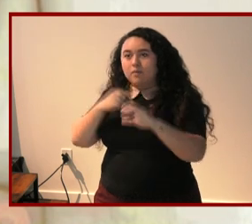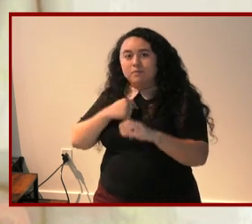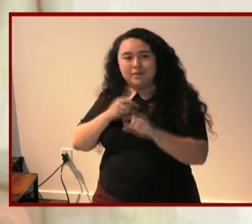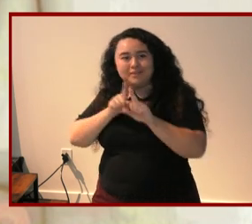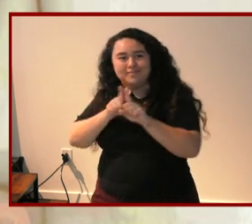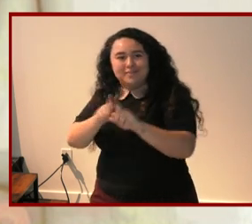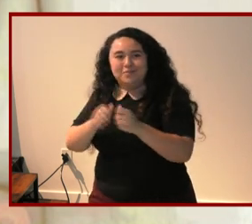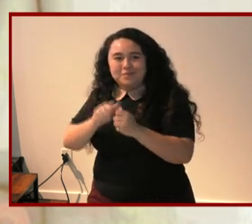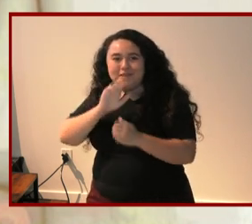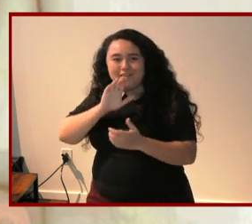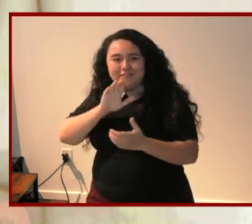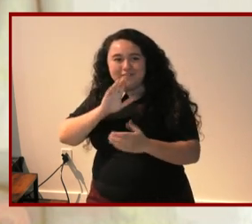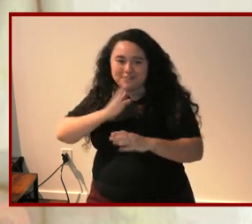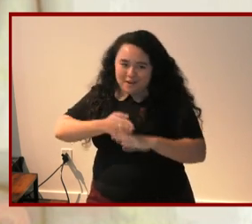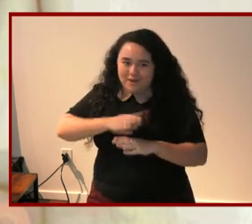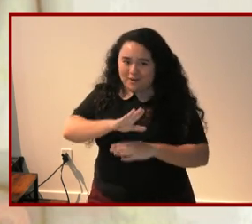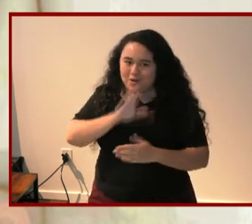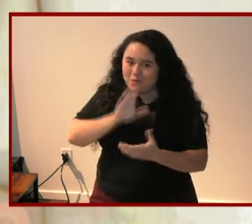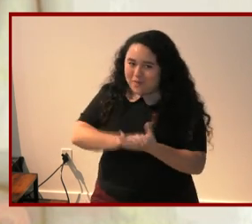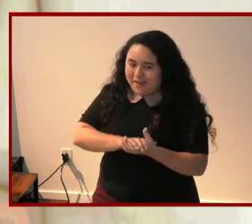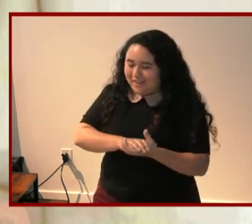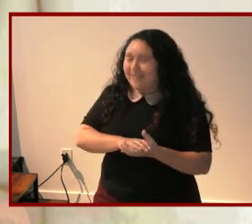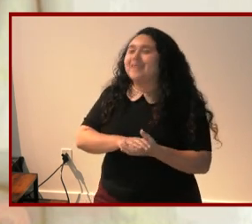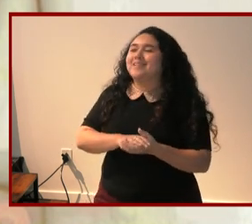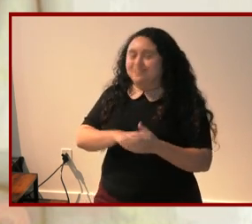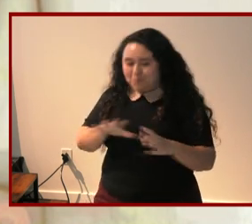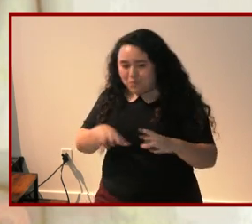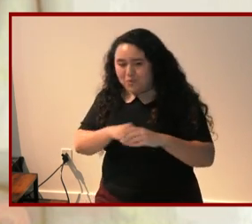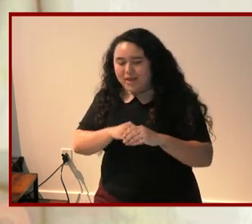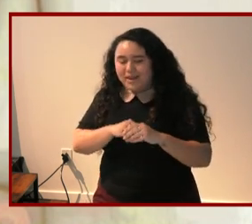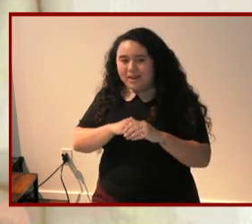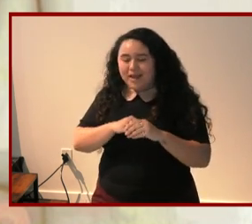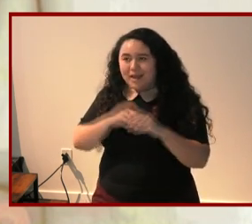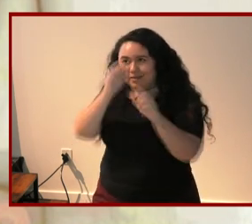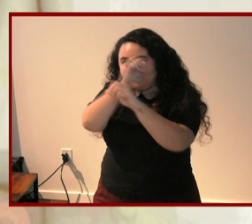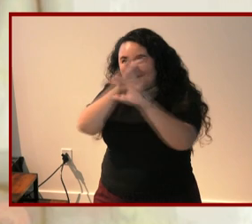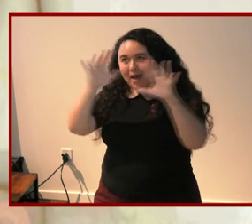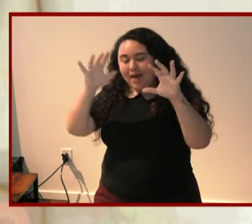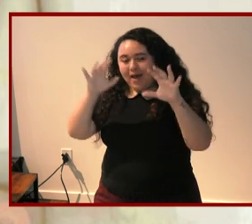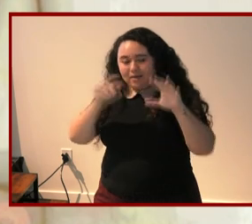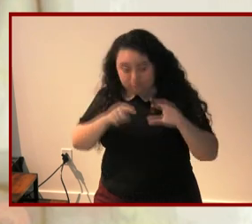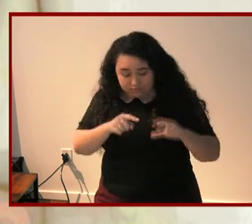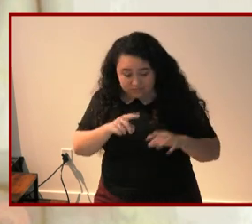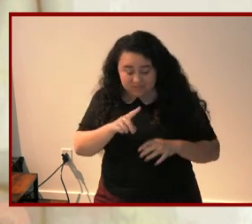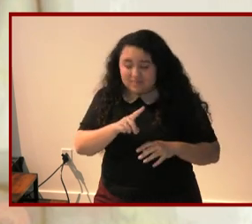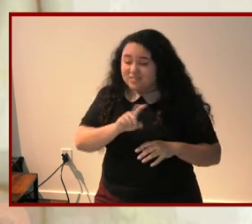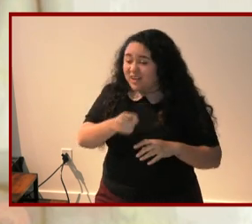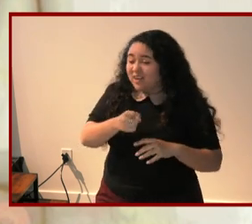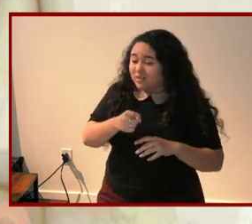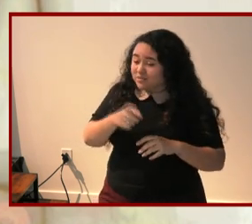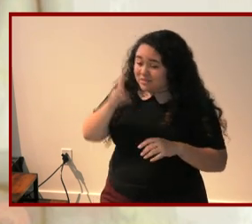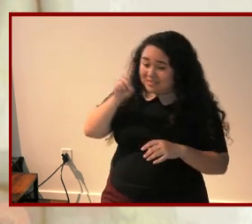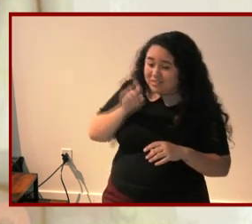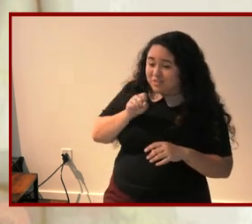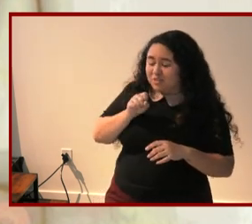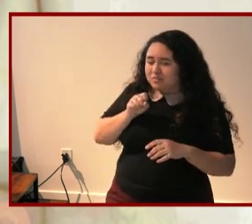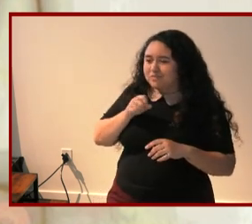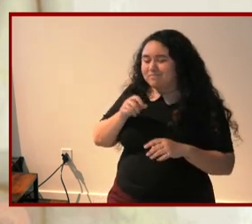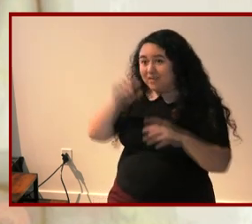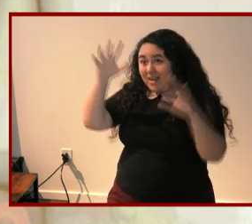when jillian was diagnosed doherty was shattered believing she would never have the opportunity for marriage